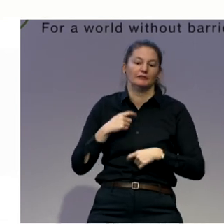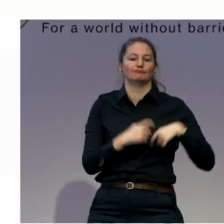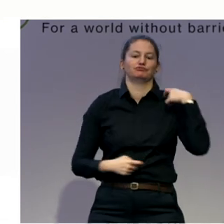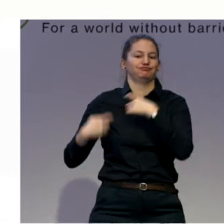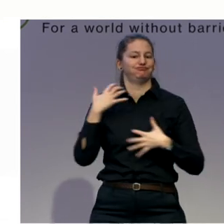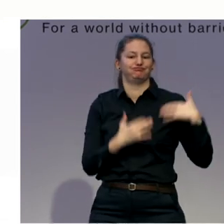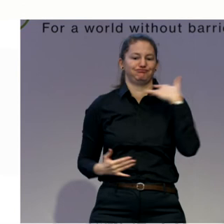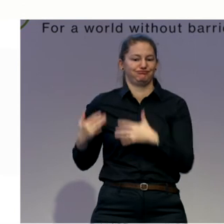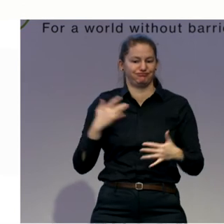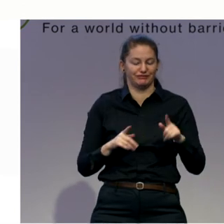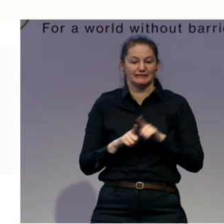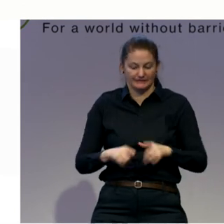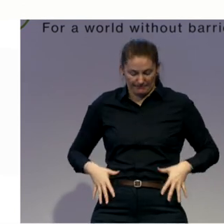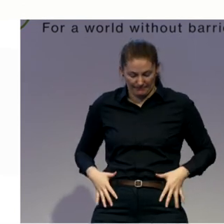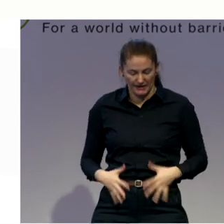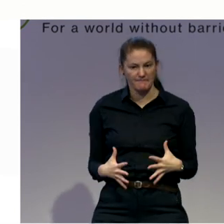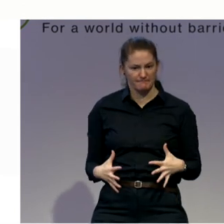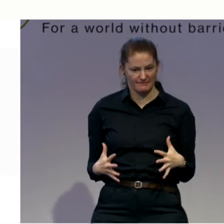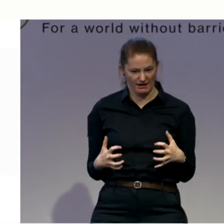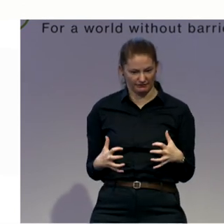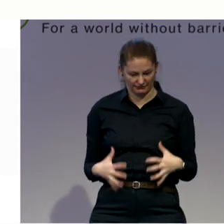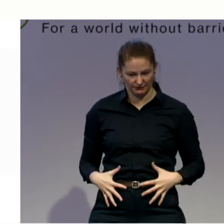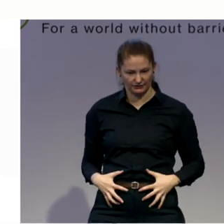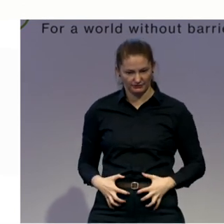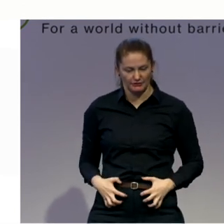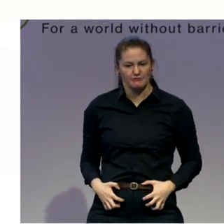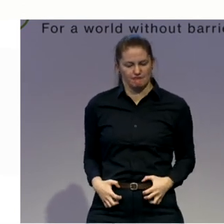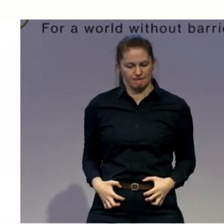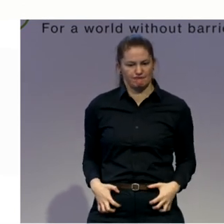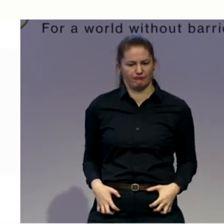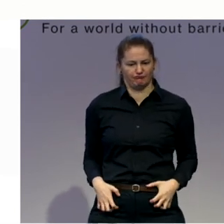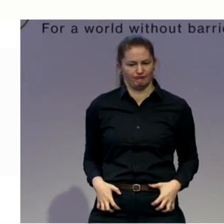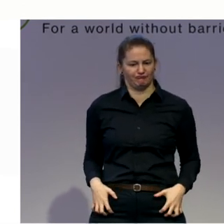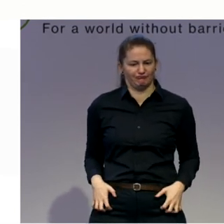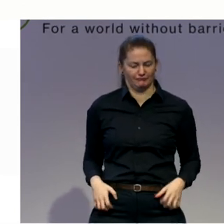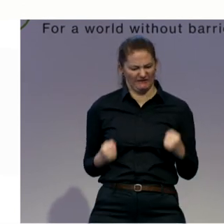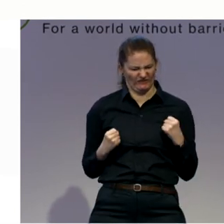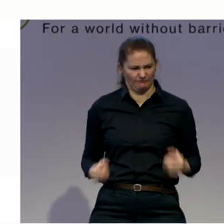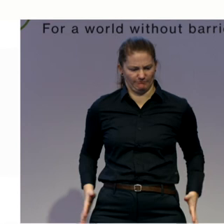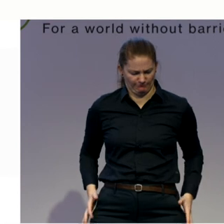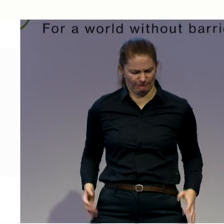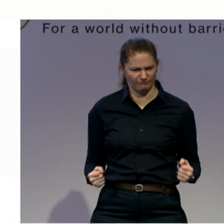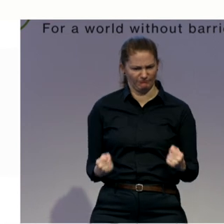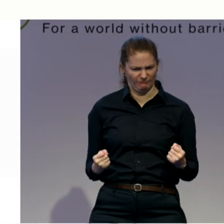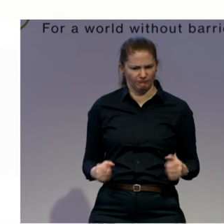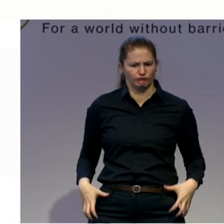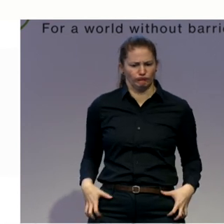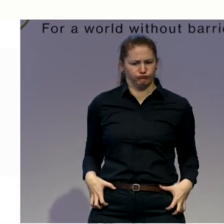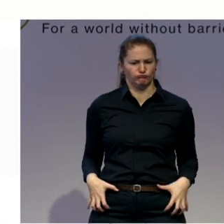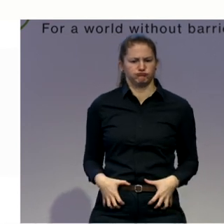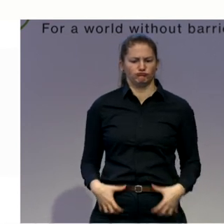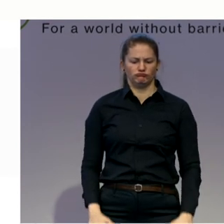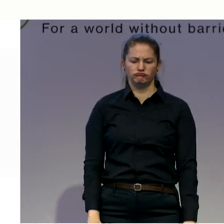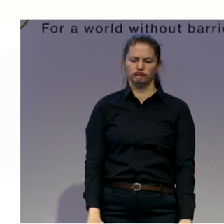stabilization. So let's try. Move your arms forward. Flex